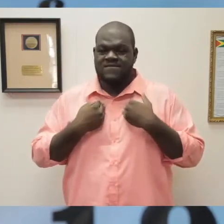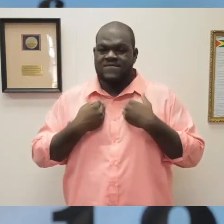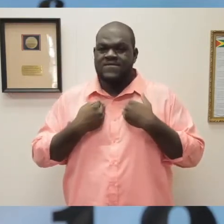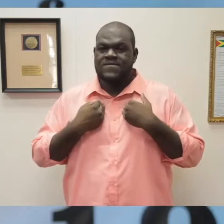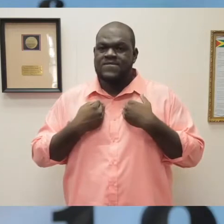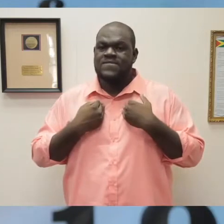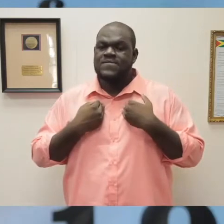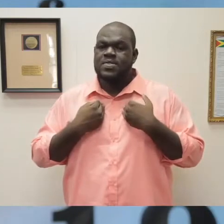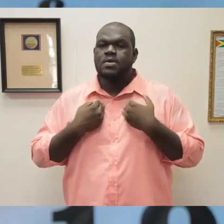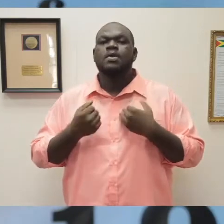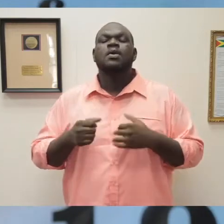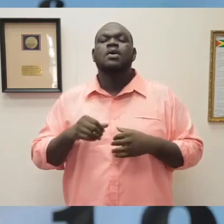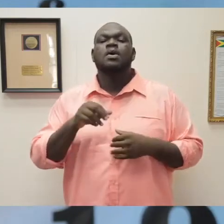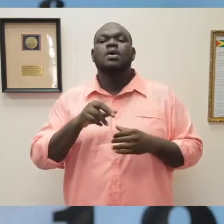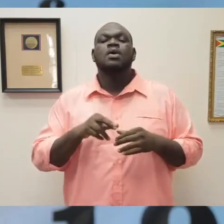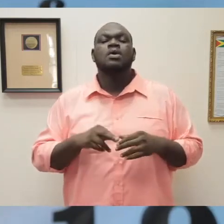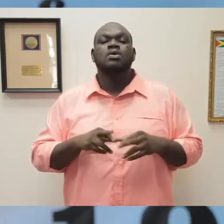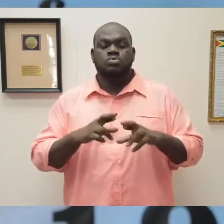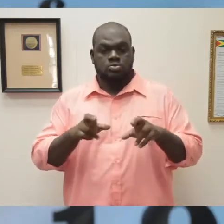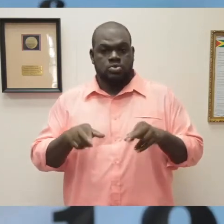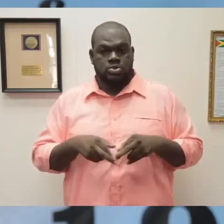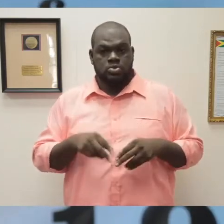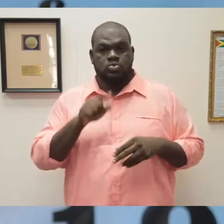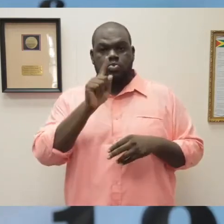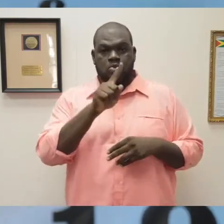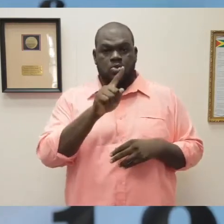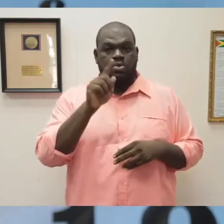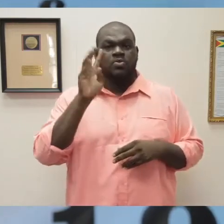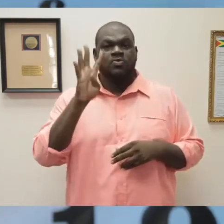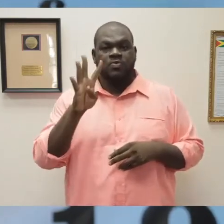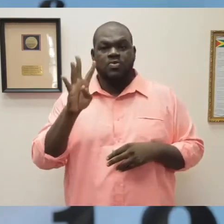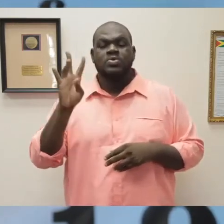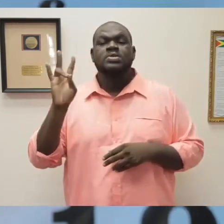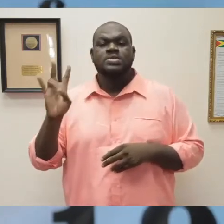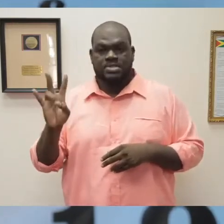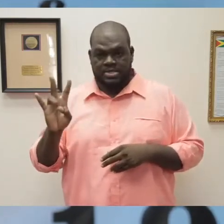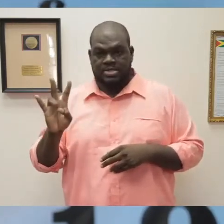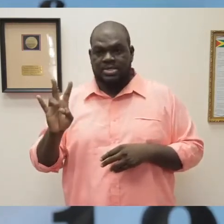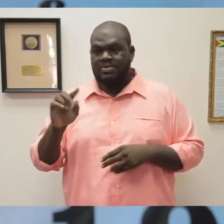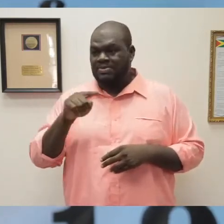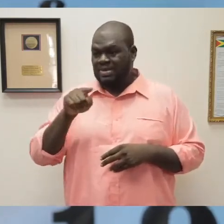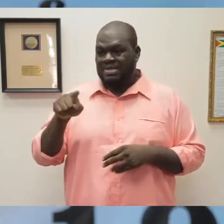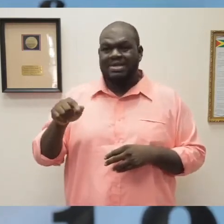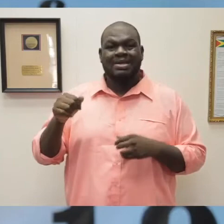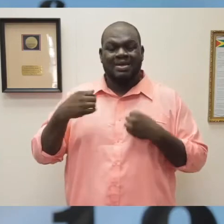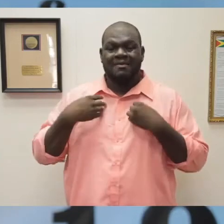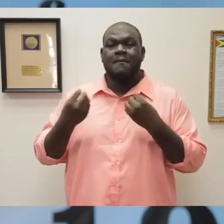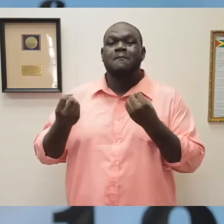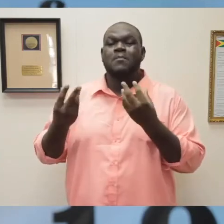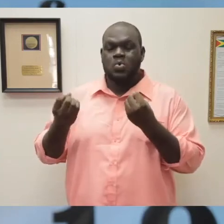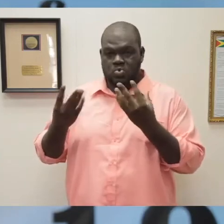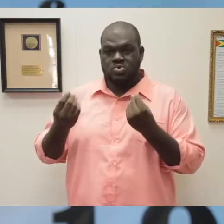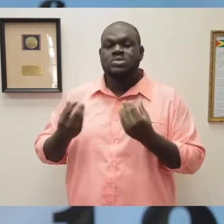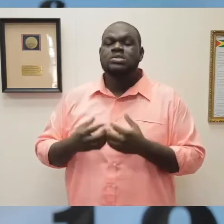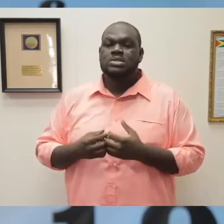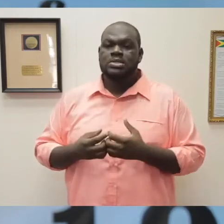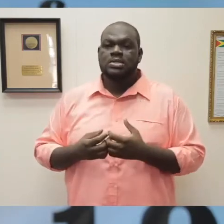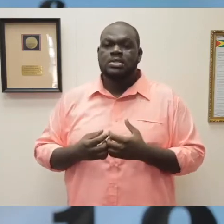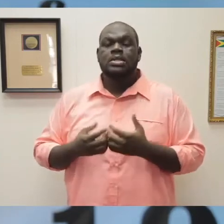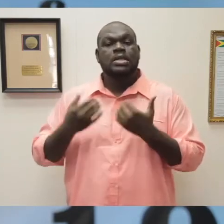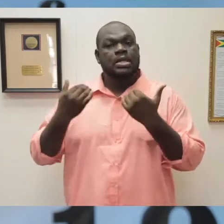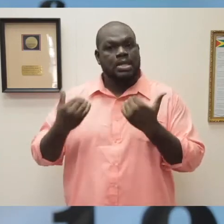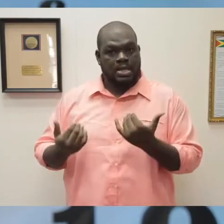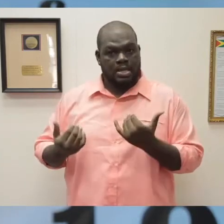are the regions most affected. And the mining community is now one of the most vulnerable